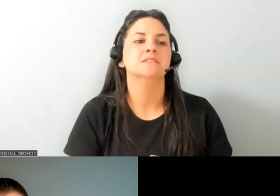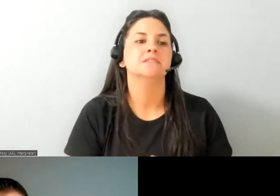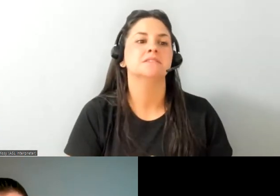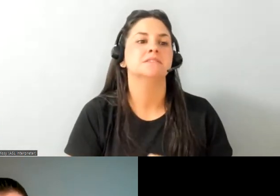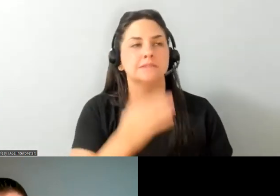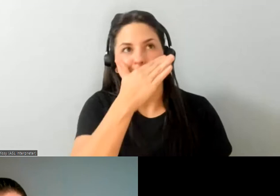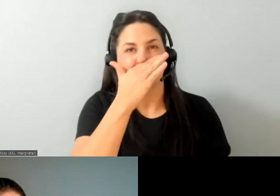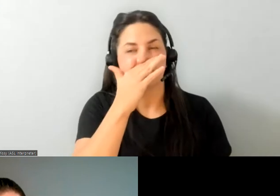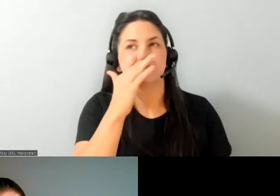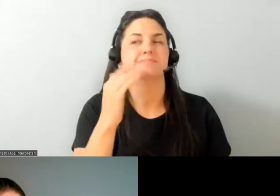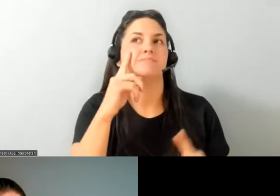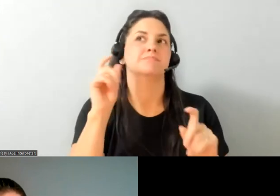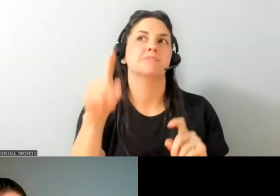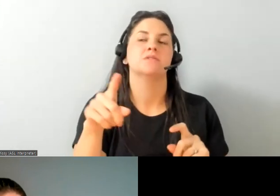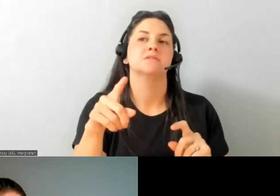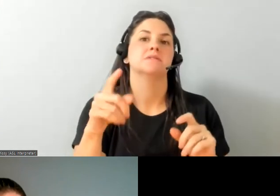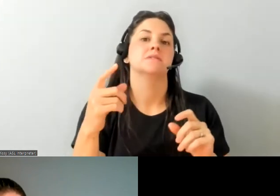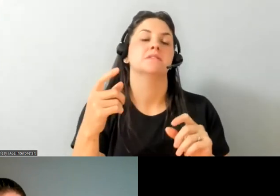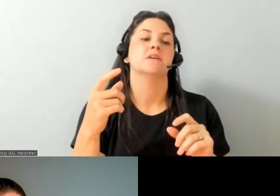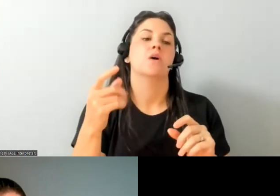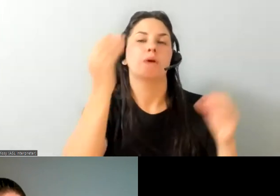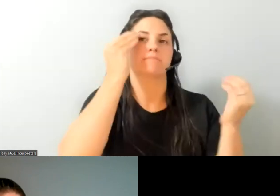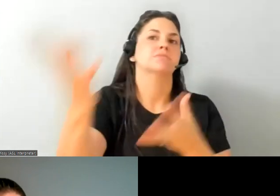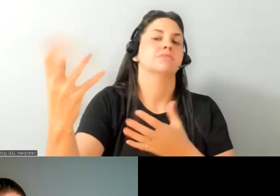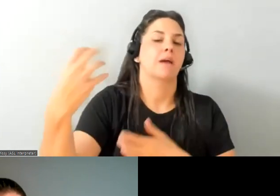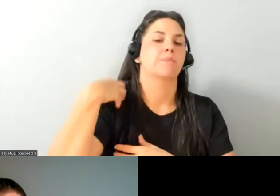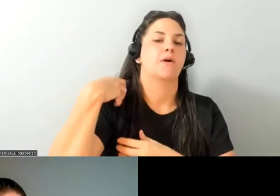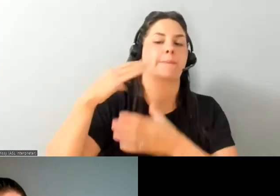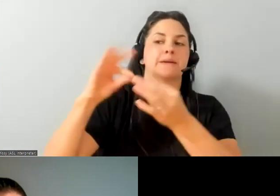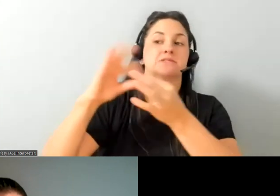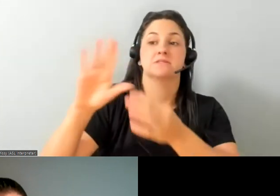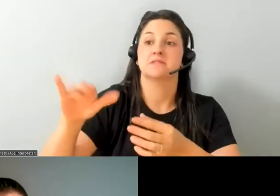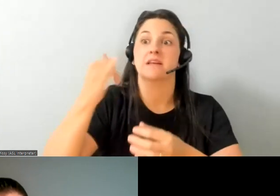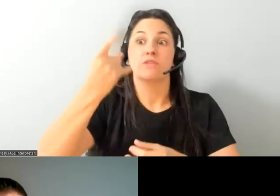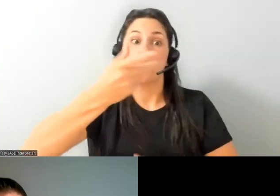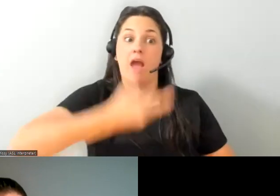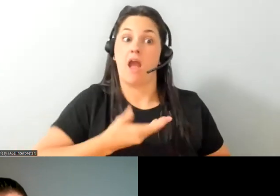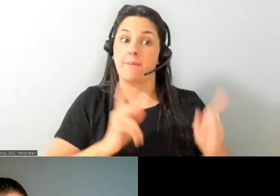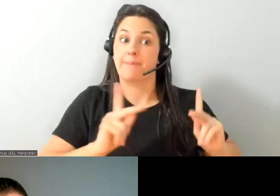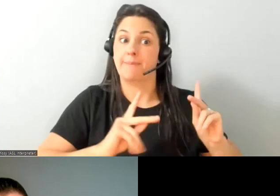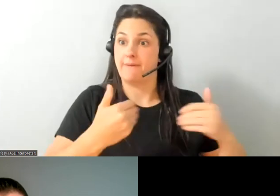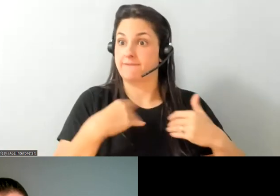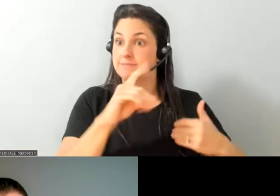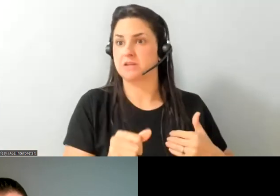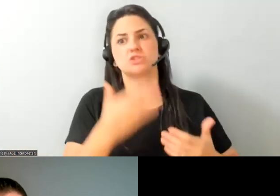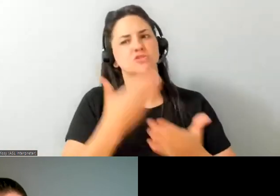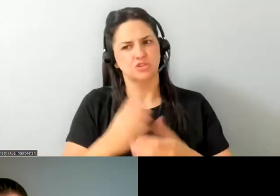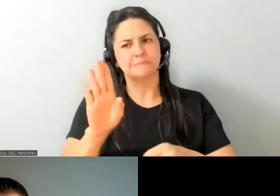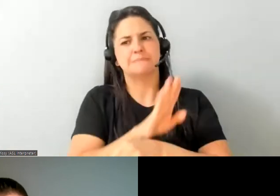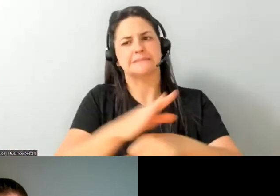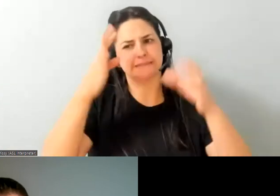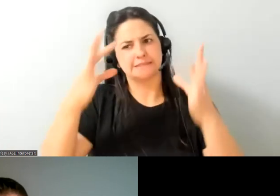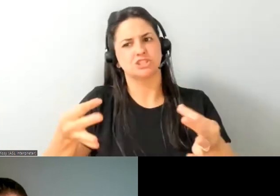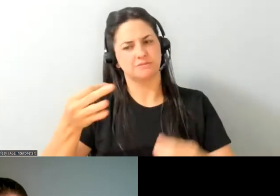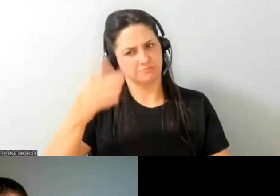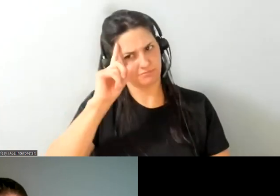messaging going out to employers that says um employing people with disabilities is a really good business decision it's going